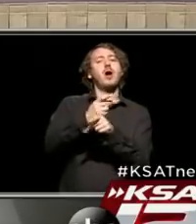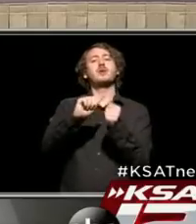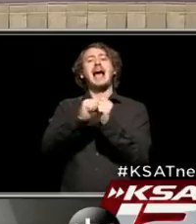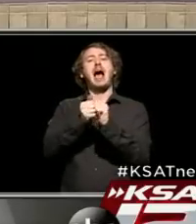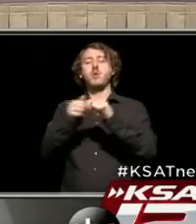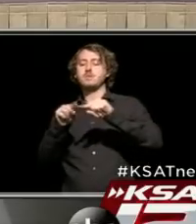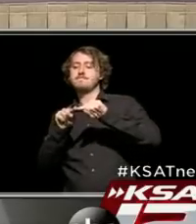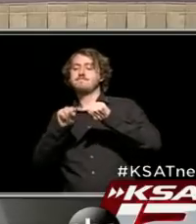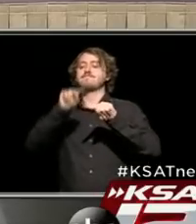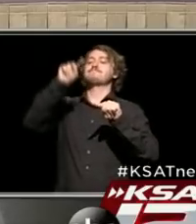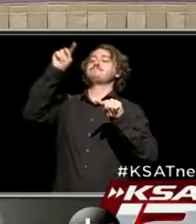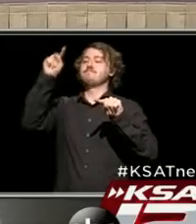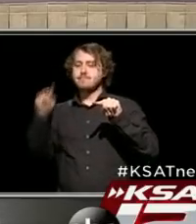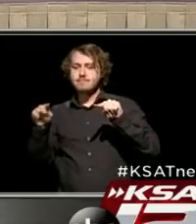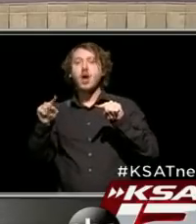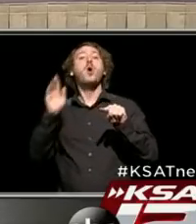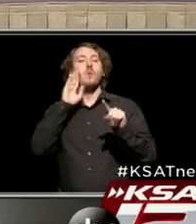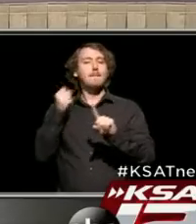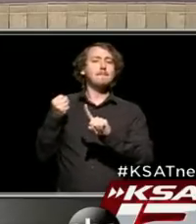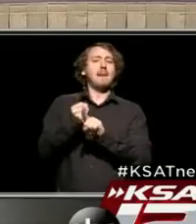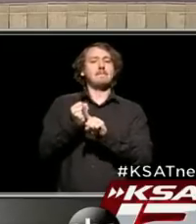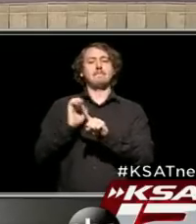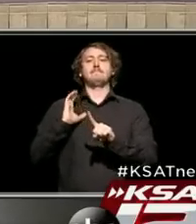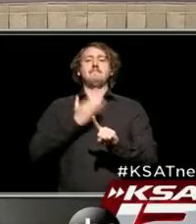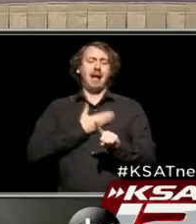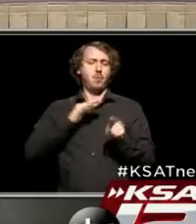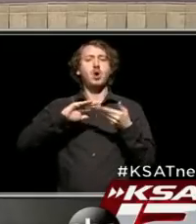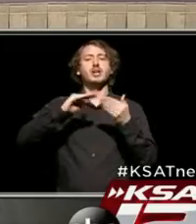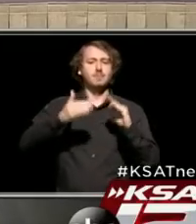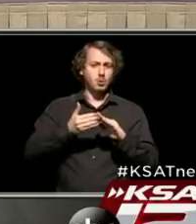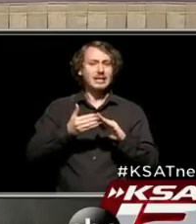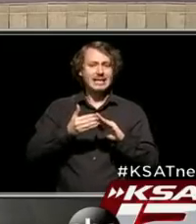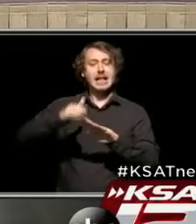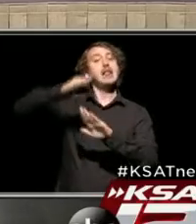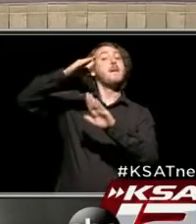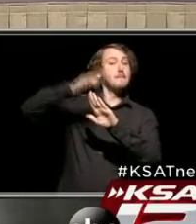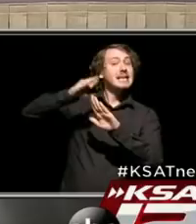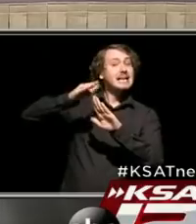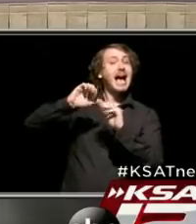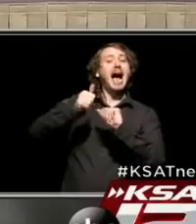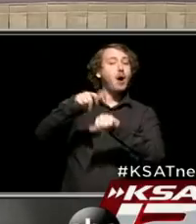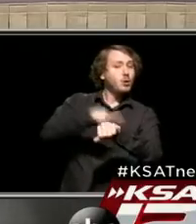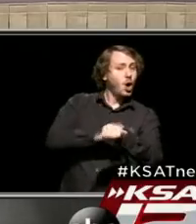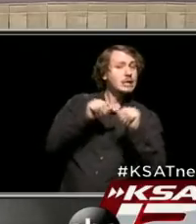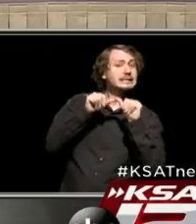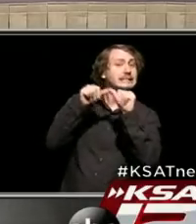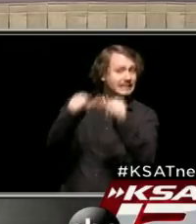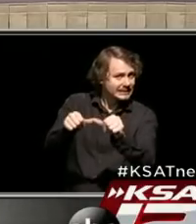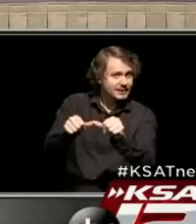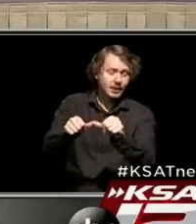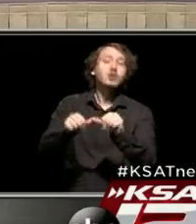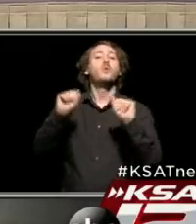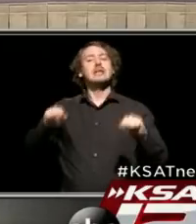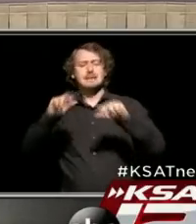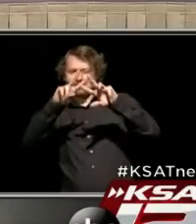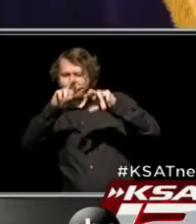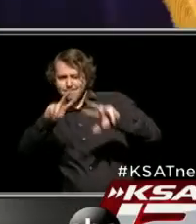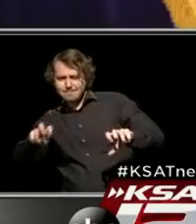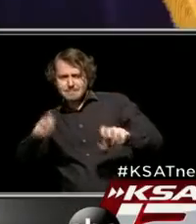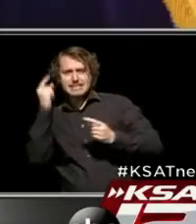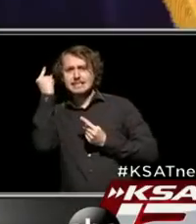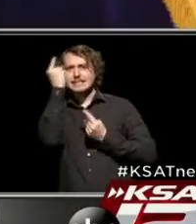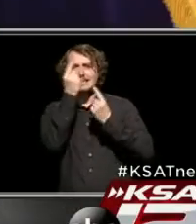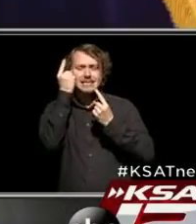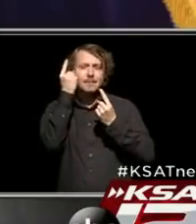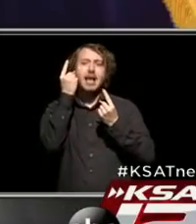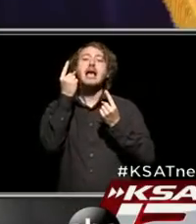is going to happen in our community. The peak of the cases and also how long those cases might last so we can begin to think about